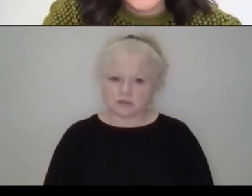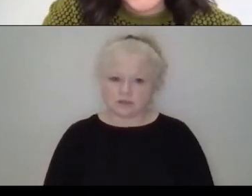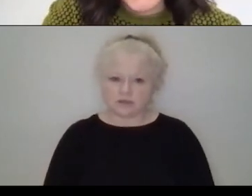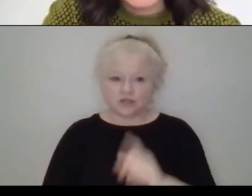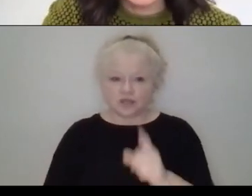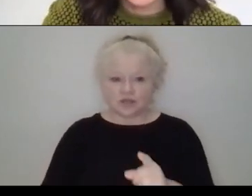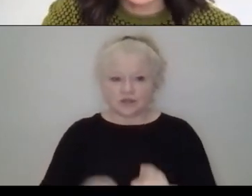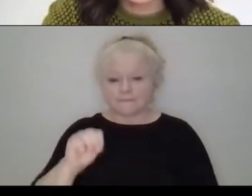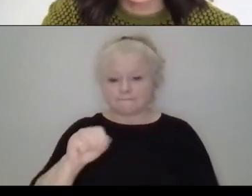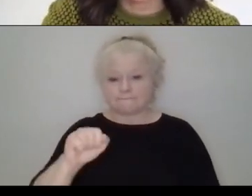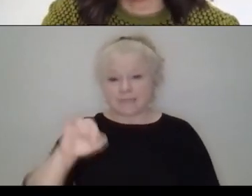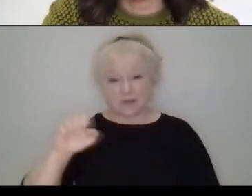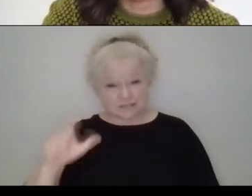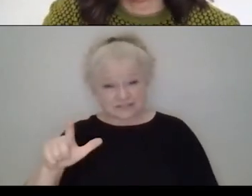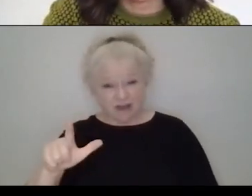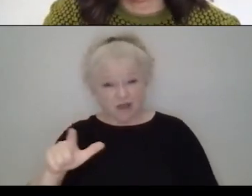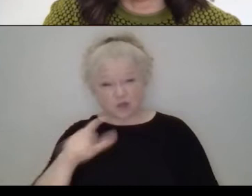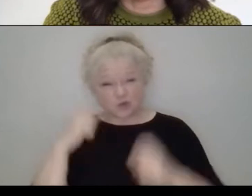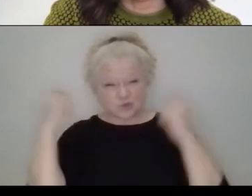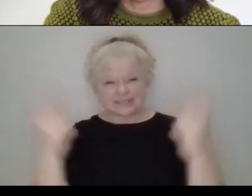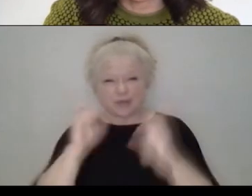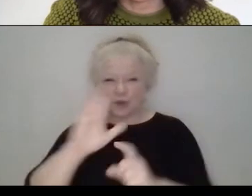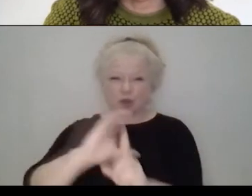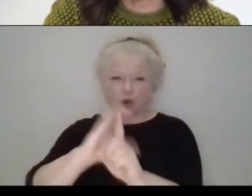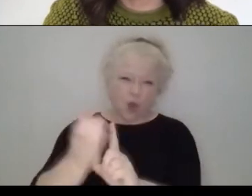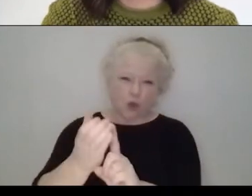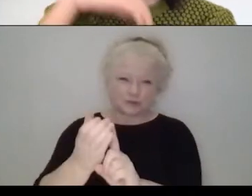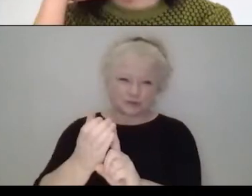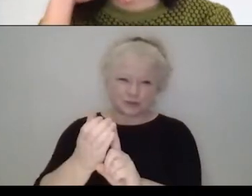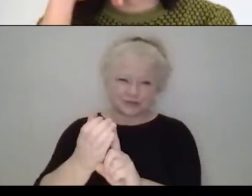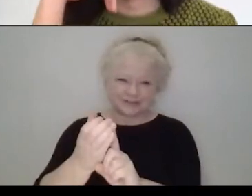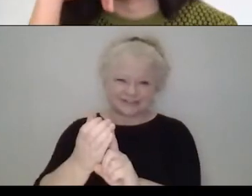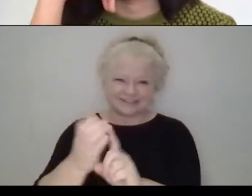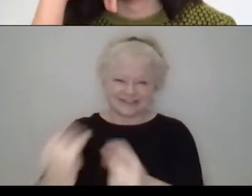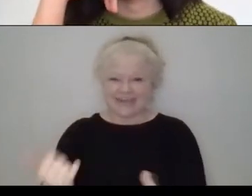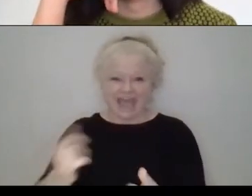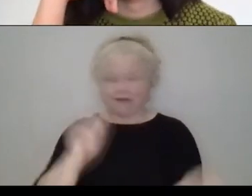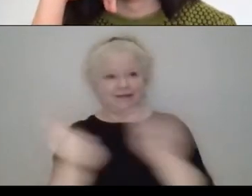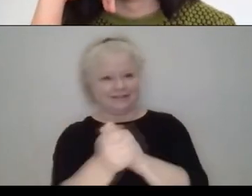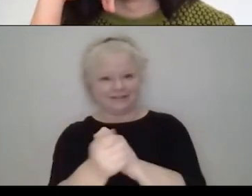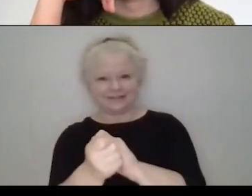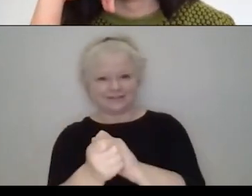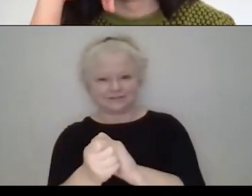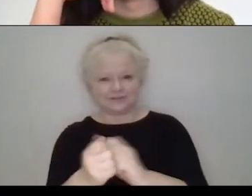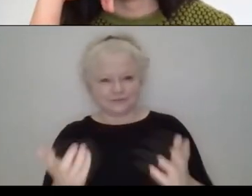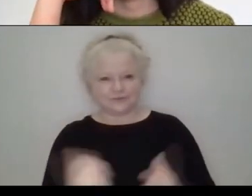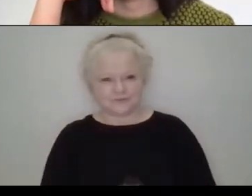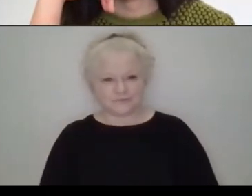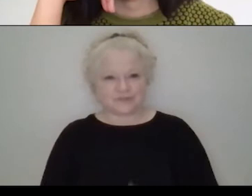her culture, you know, 100% and then, and then spinning it on its head, which is what I know all you, um, students